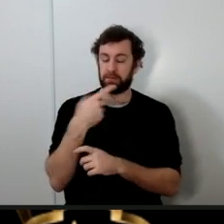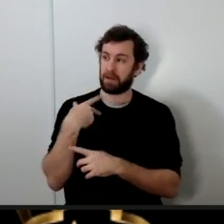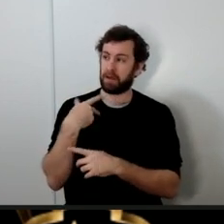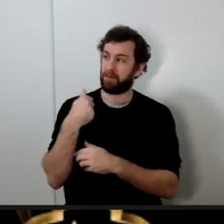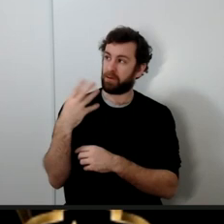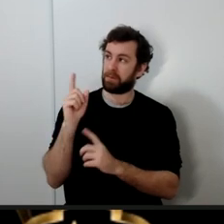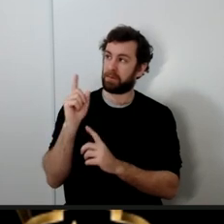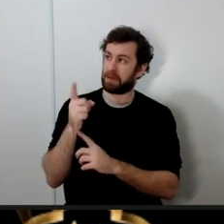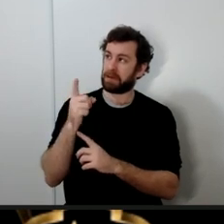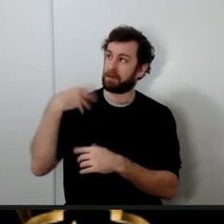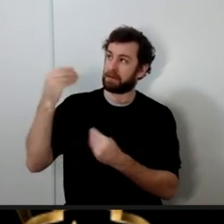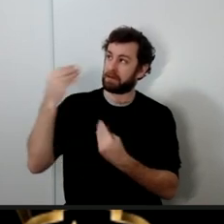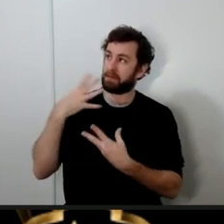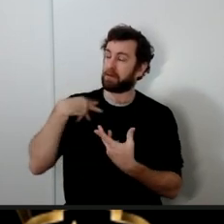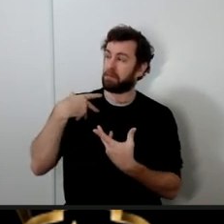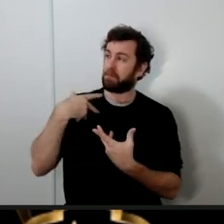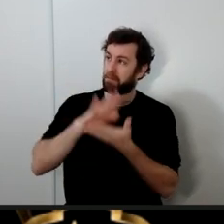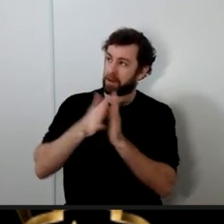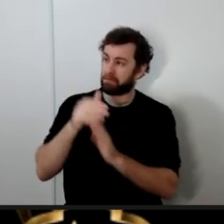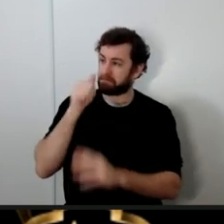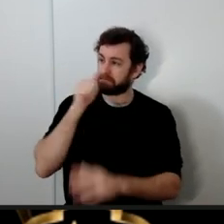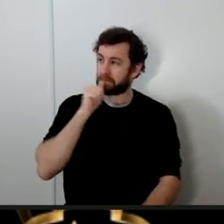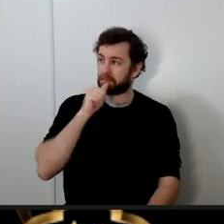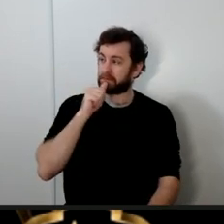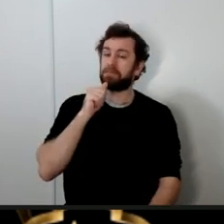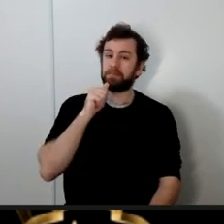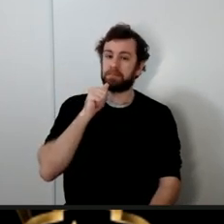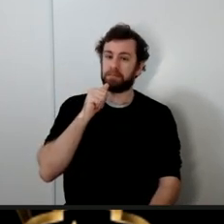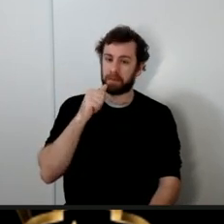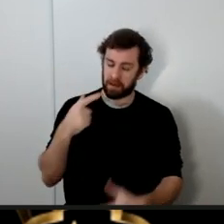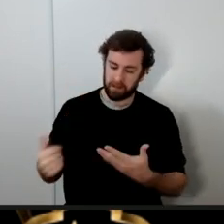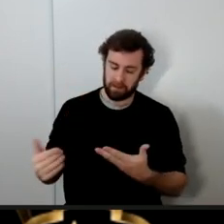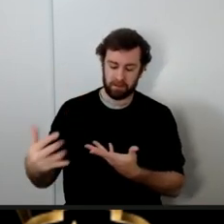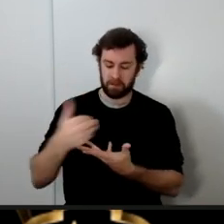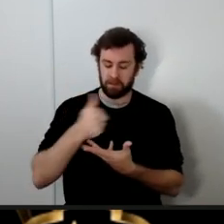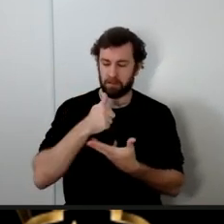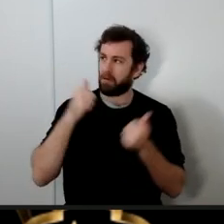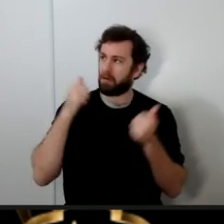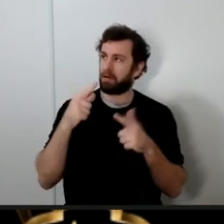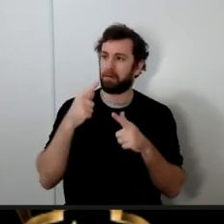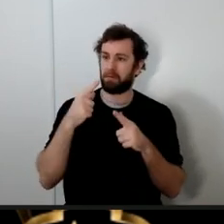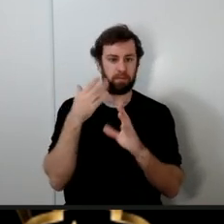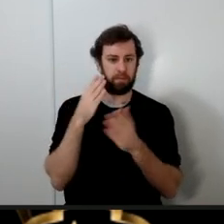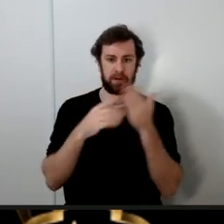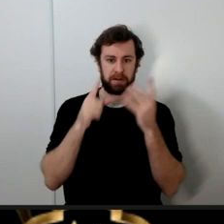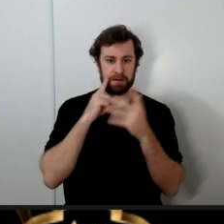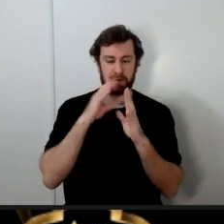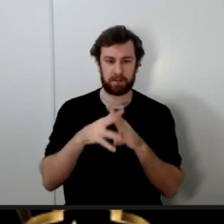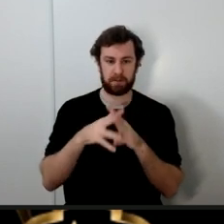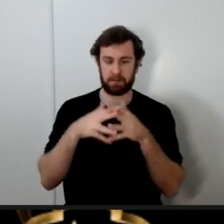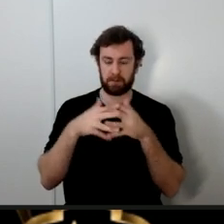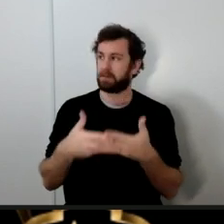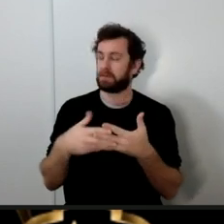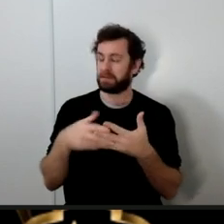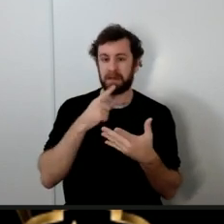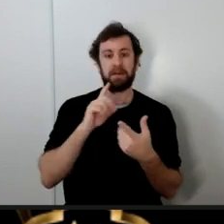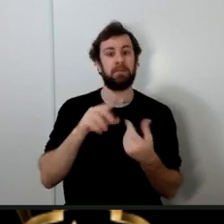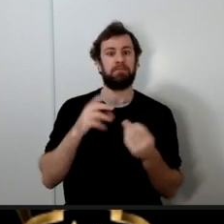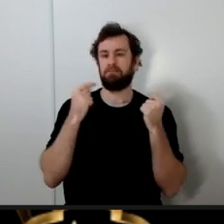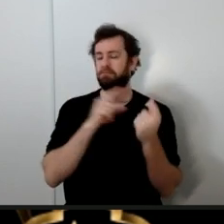to be patient to compile the Quran but then after that yes Imam Ali Ibn Abi Talib he did rush to the sea